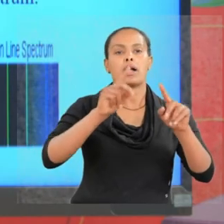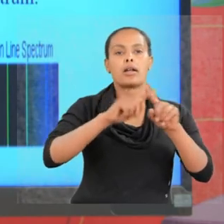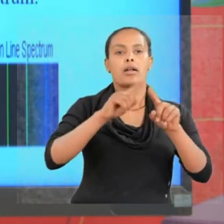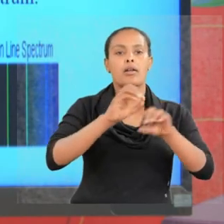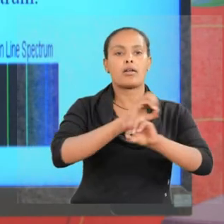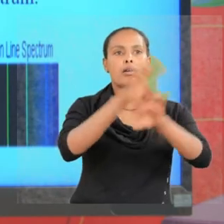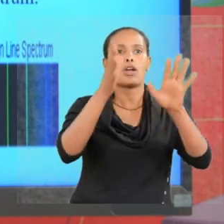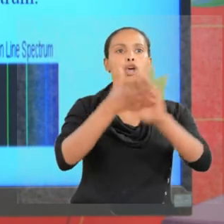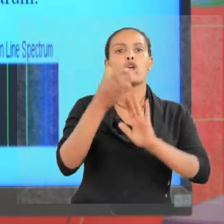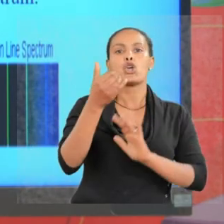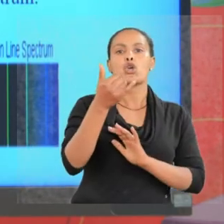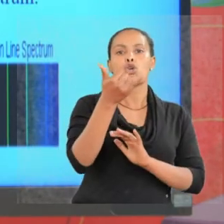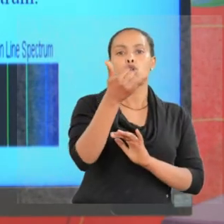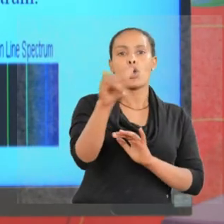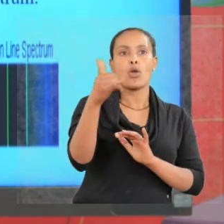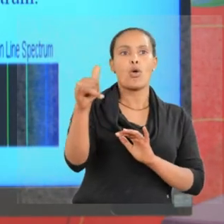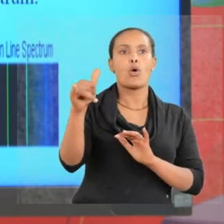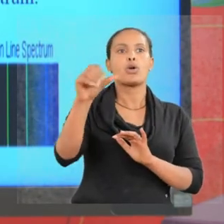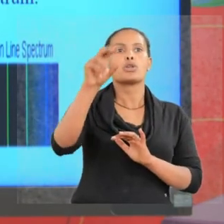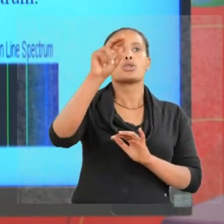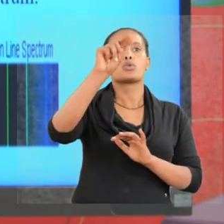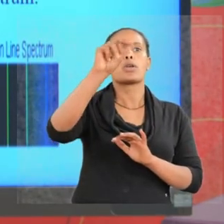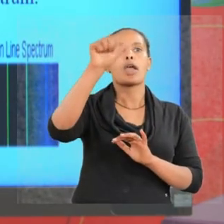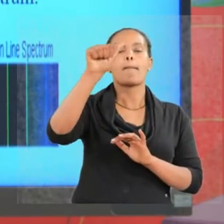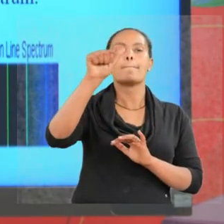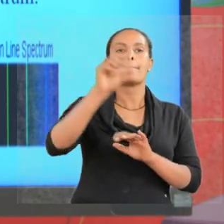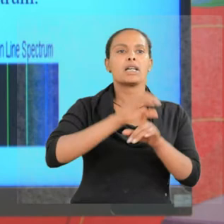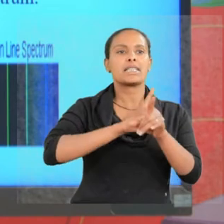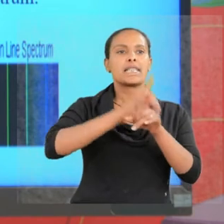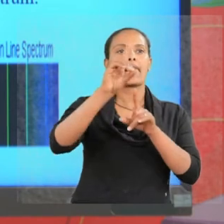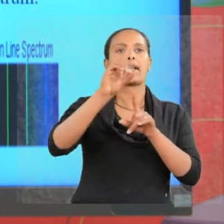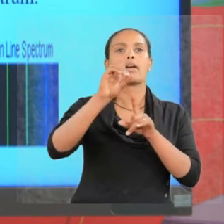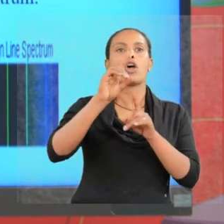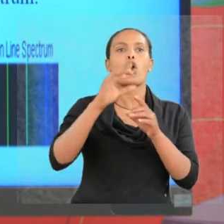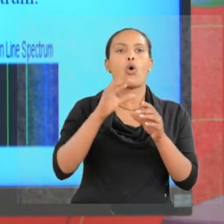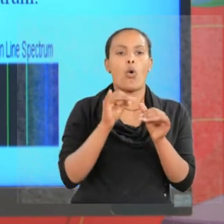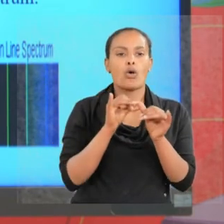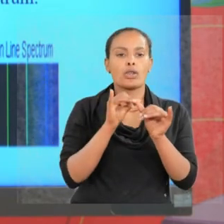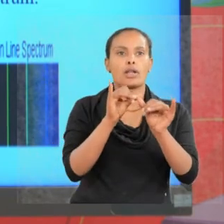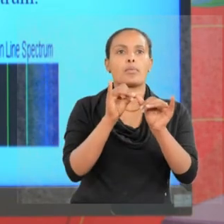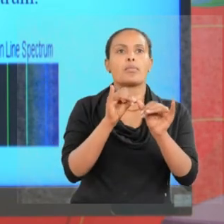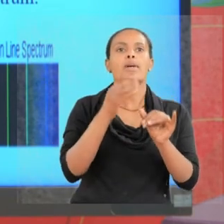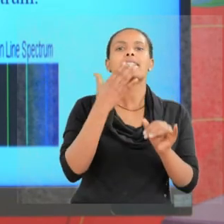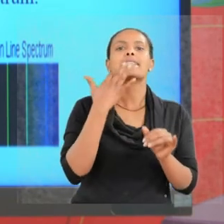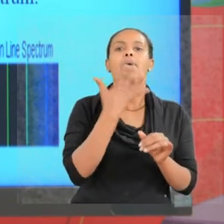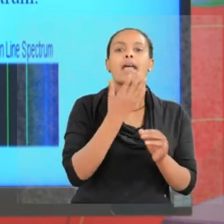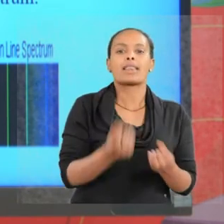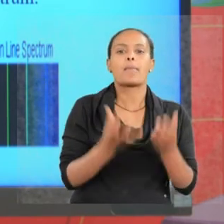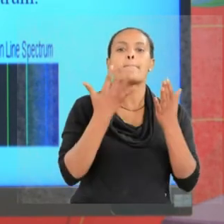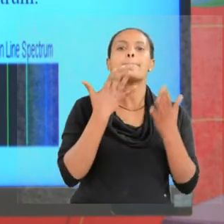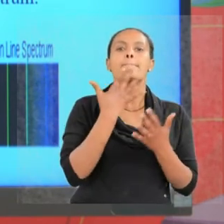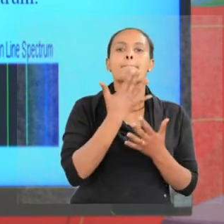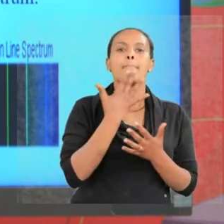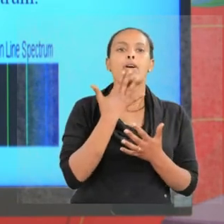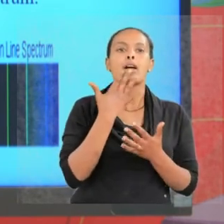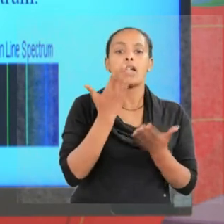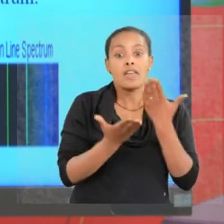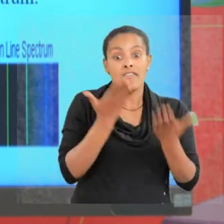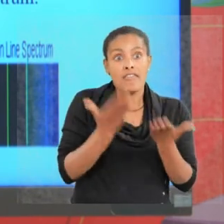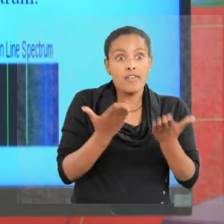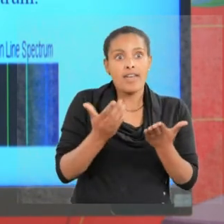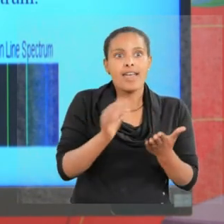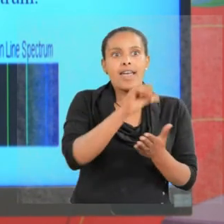a yellow sodium straight light produce a continuous spectrum. If